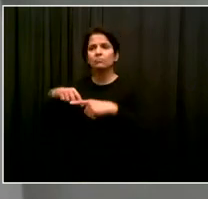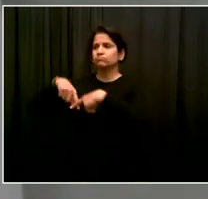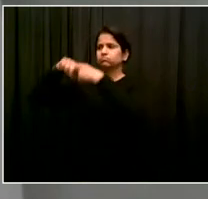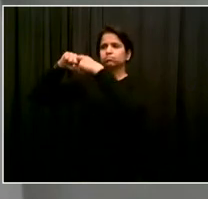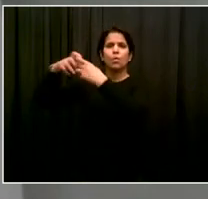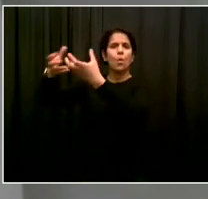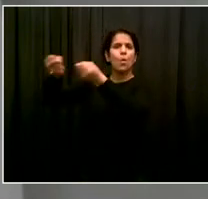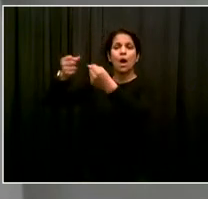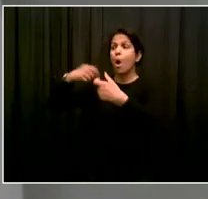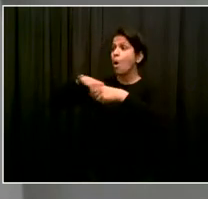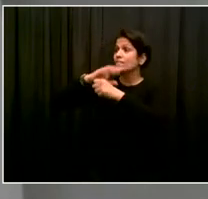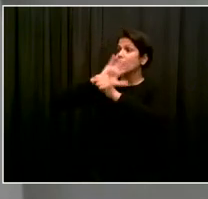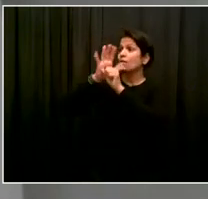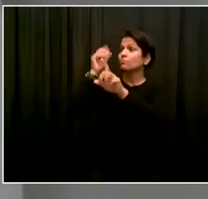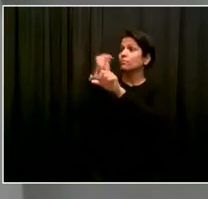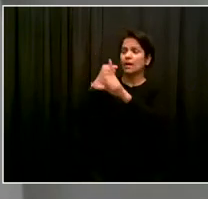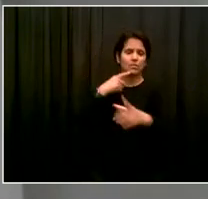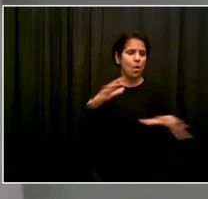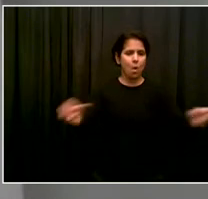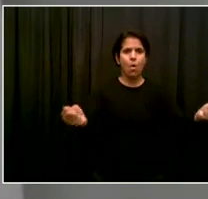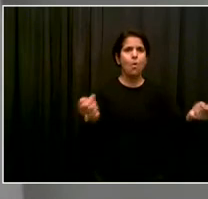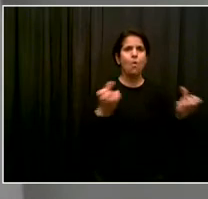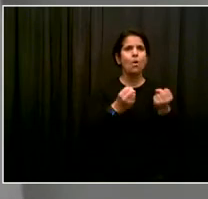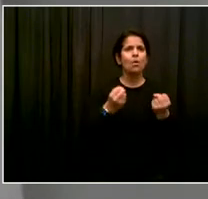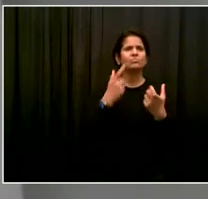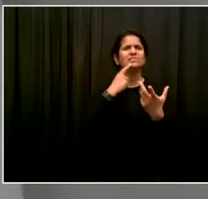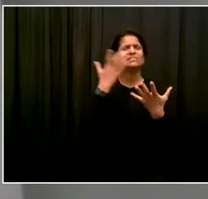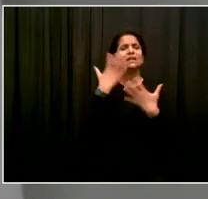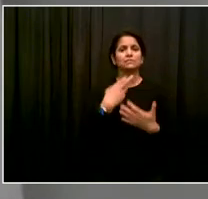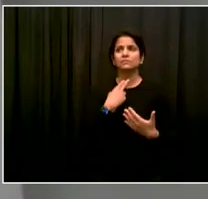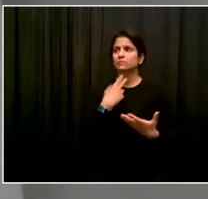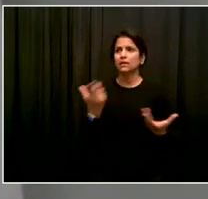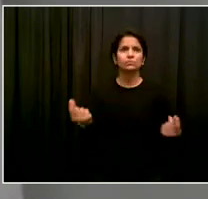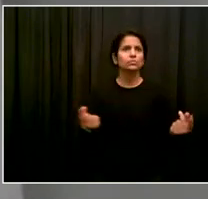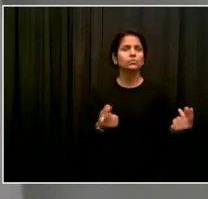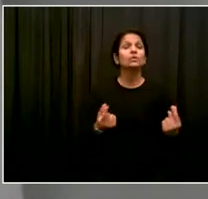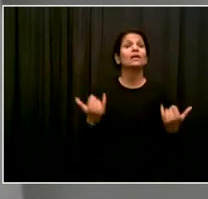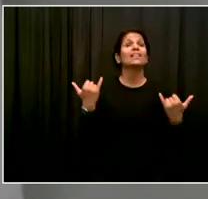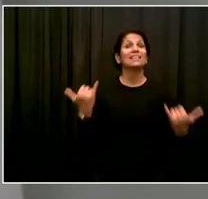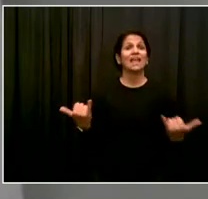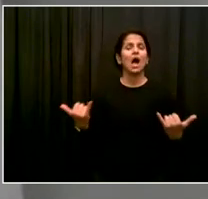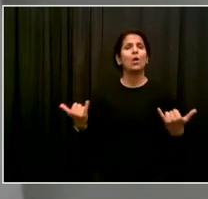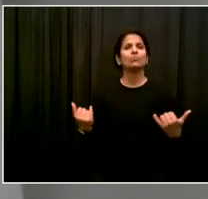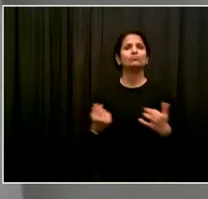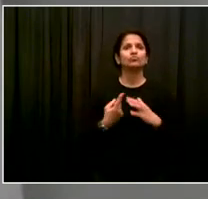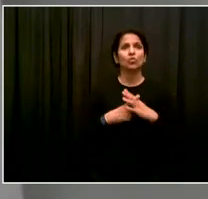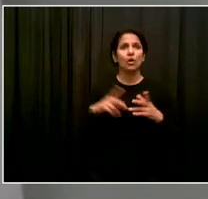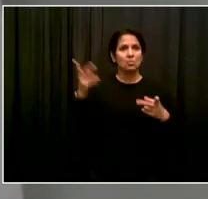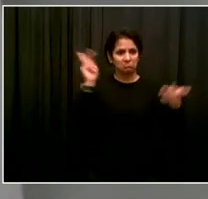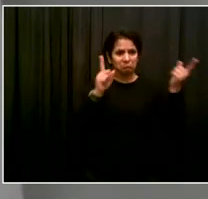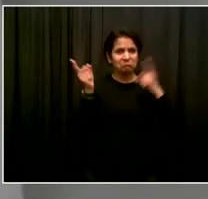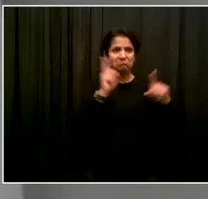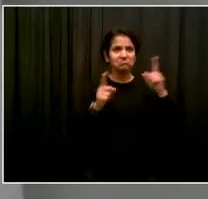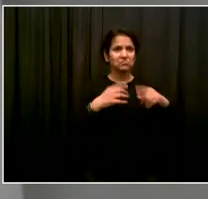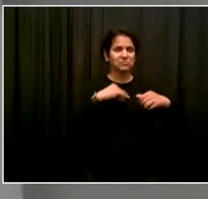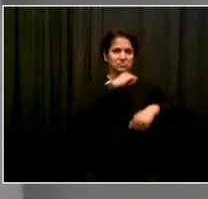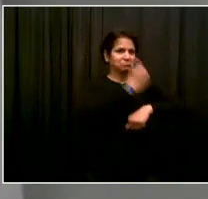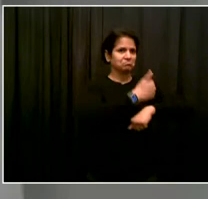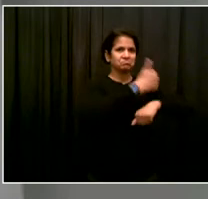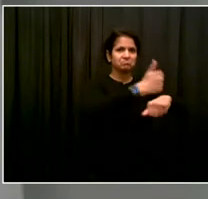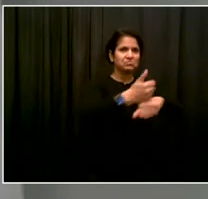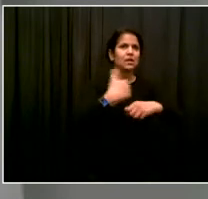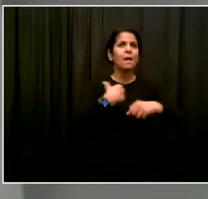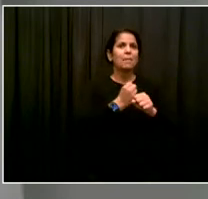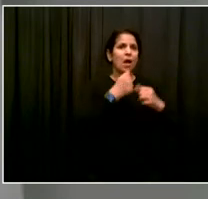to help offset that. But everybody really wanted to get this program back. And I know my neighbors and constituents are quite happy to be